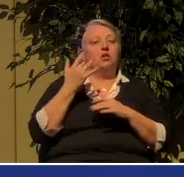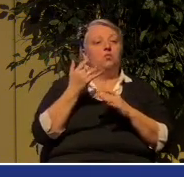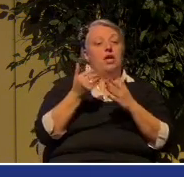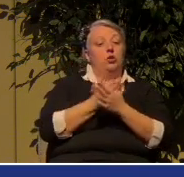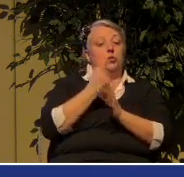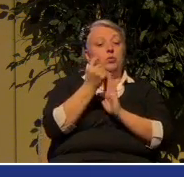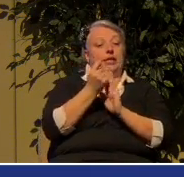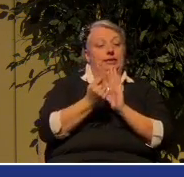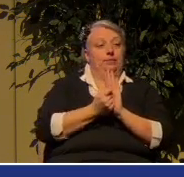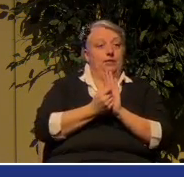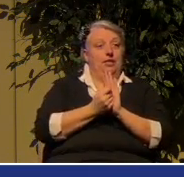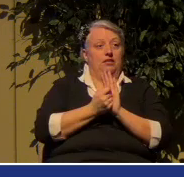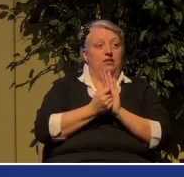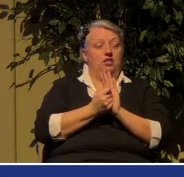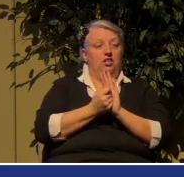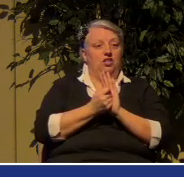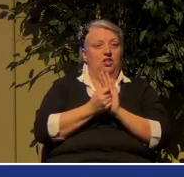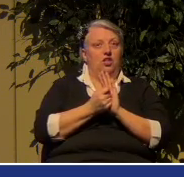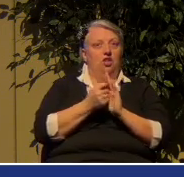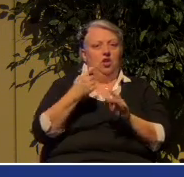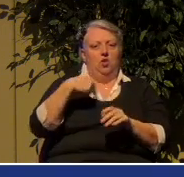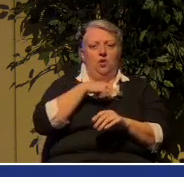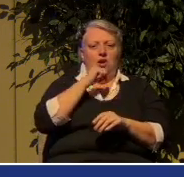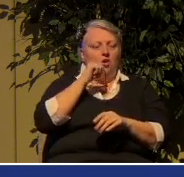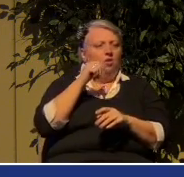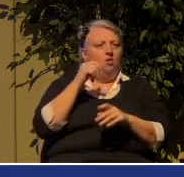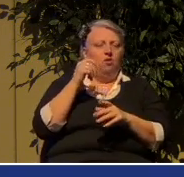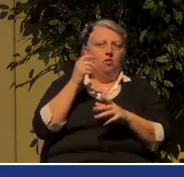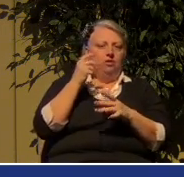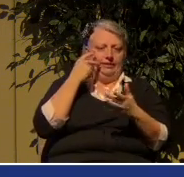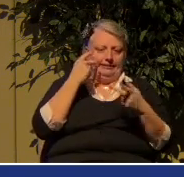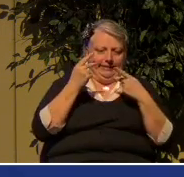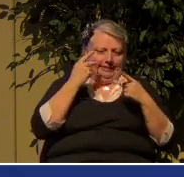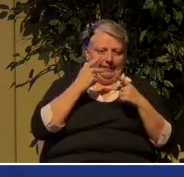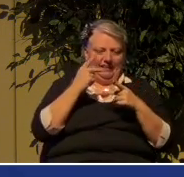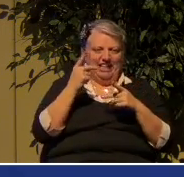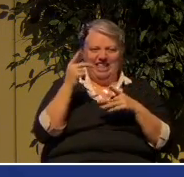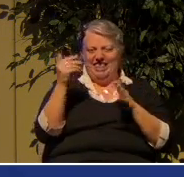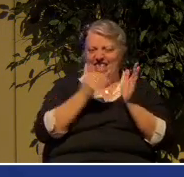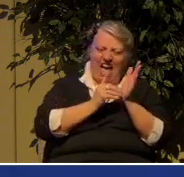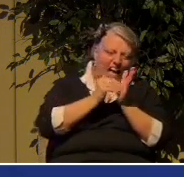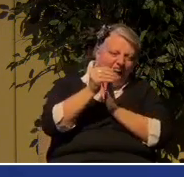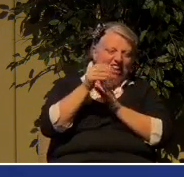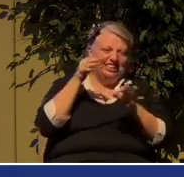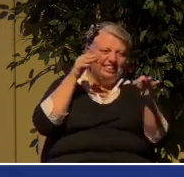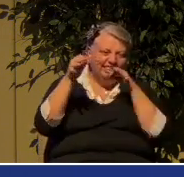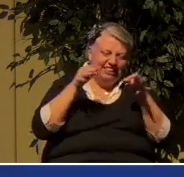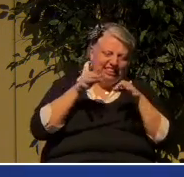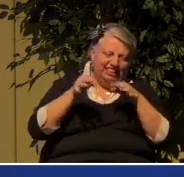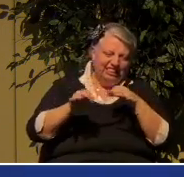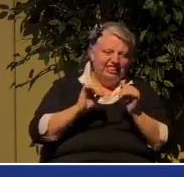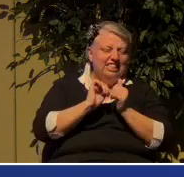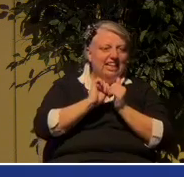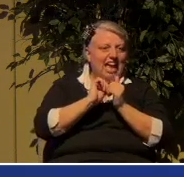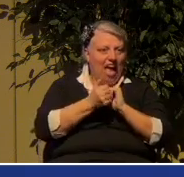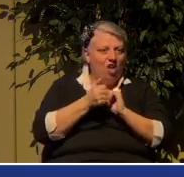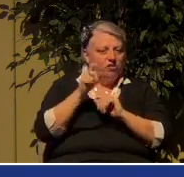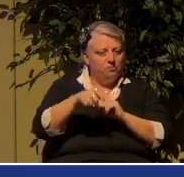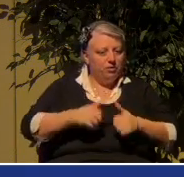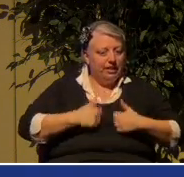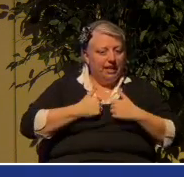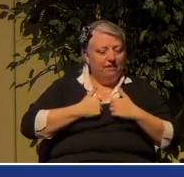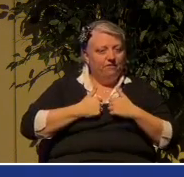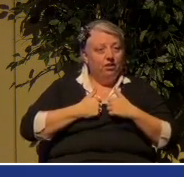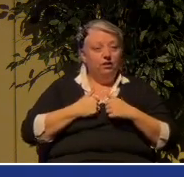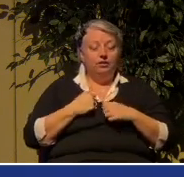you don't get a thousand and one details of how you're supposed to live. It's summarized by saying, love God above all, love your